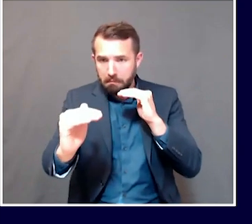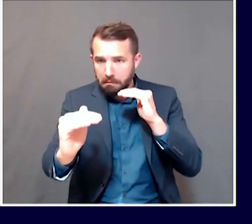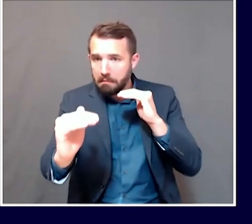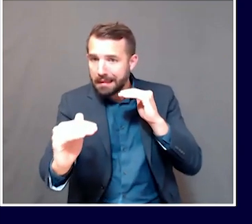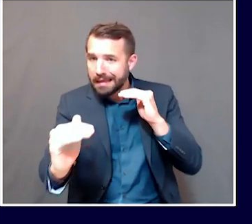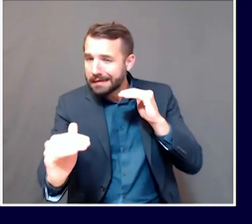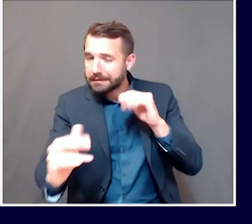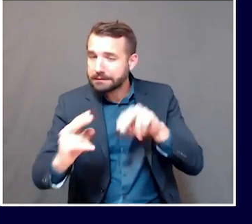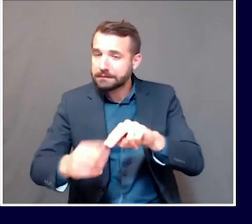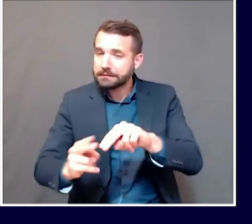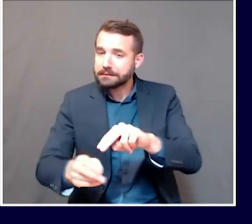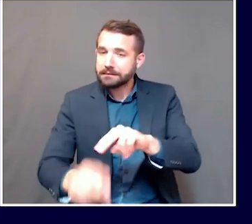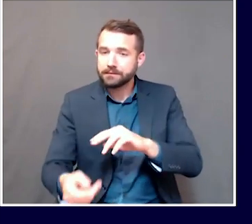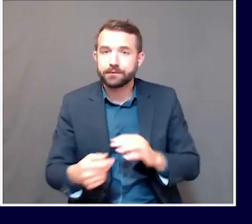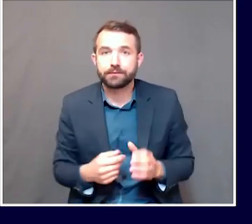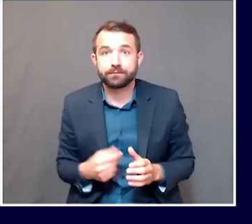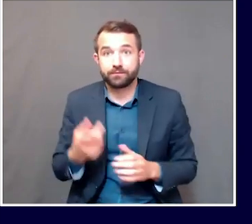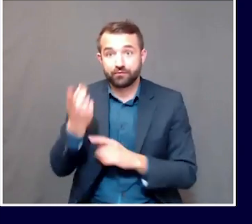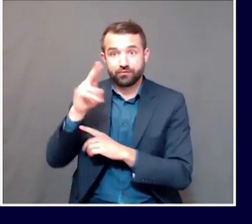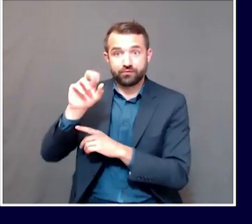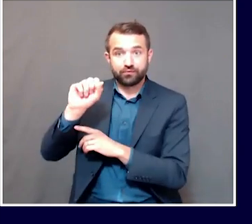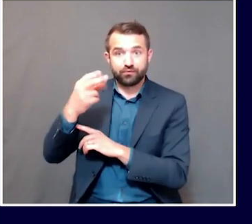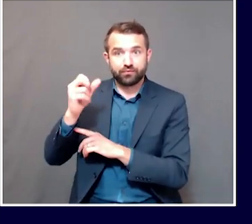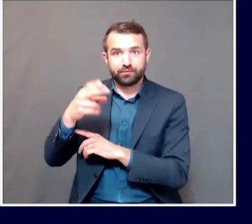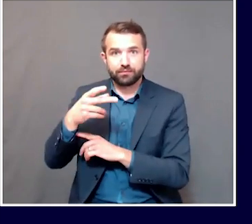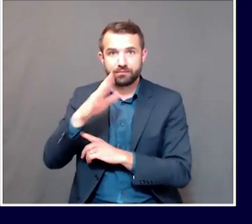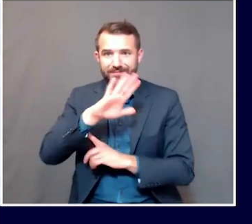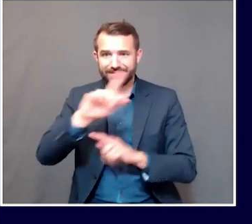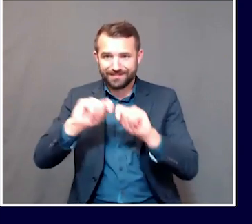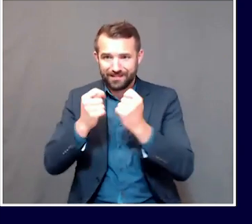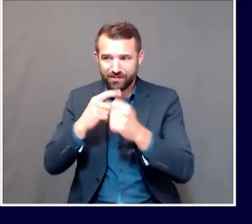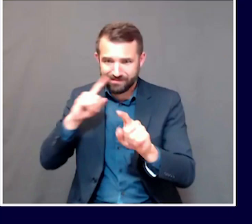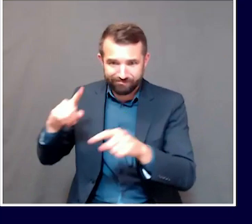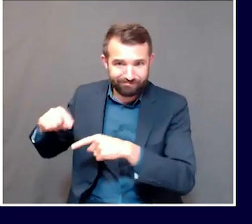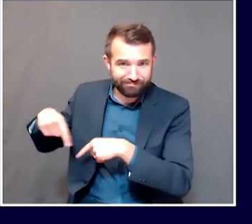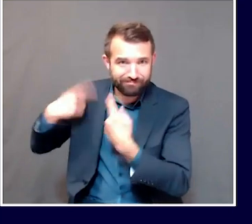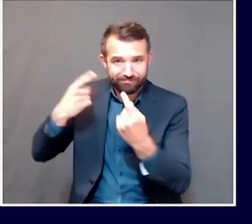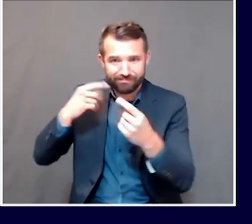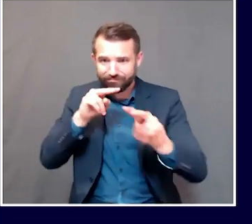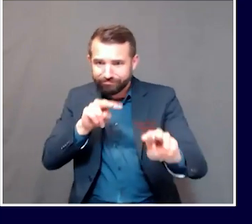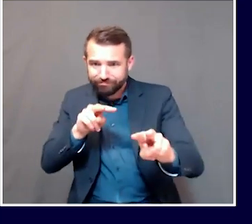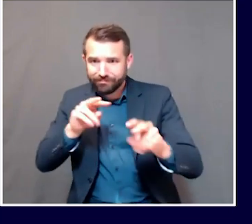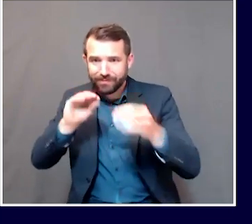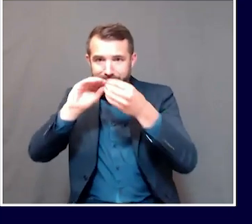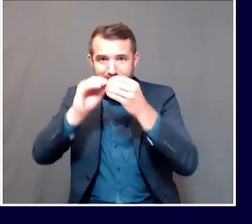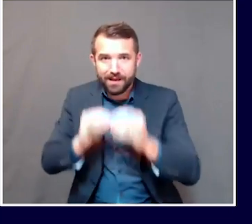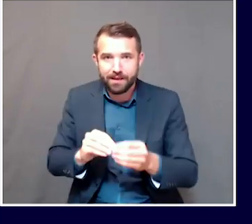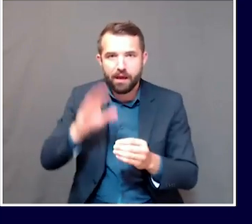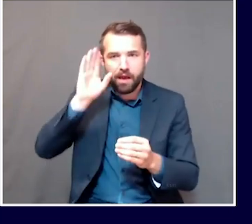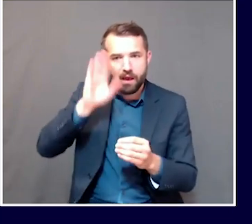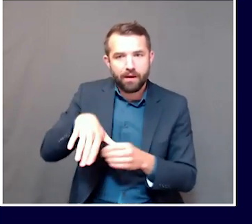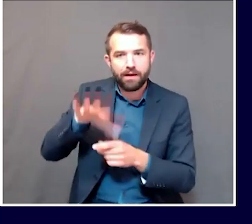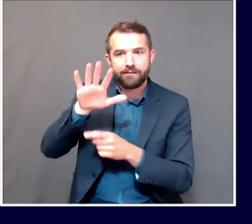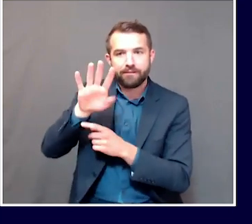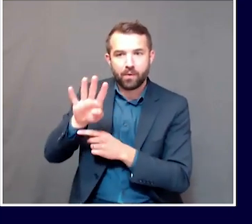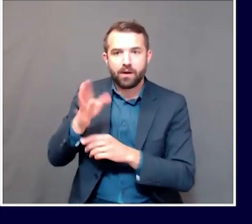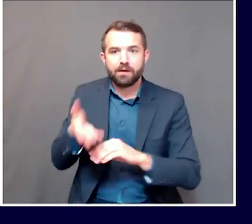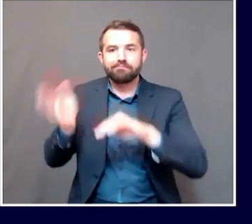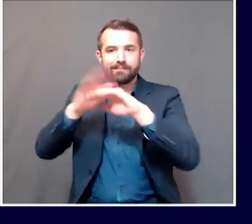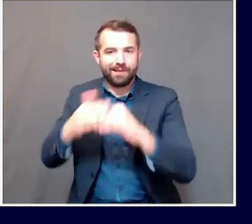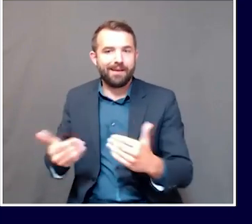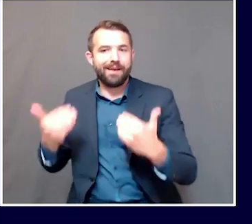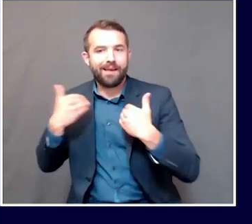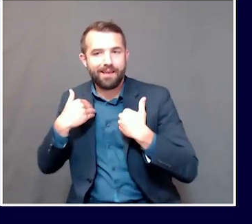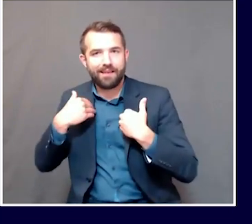day one. Well, 50-odd cases is not a great number, not an optimistic number. Still, it's a